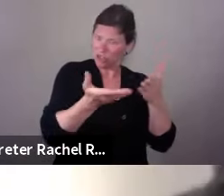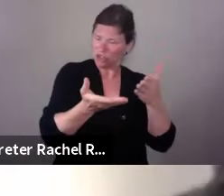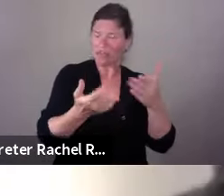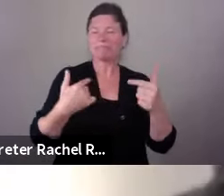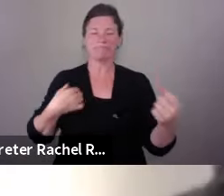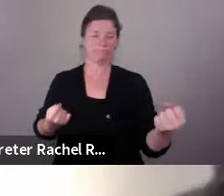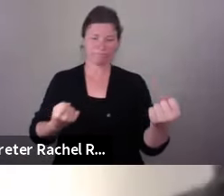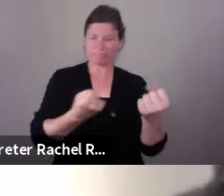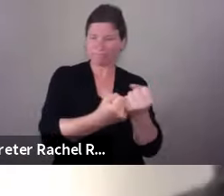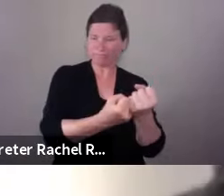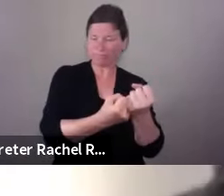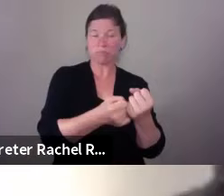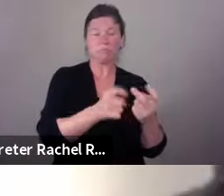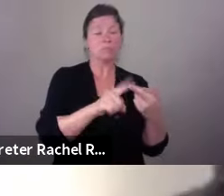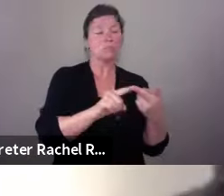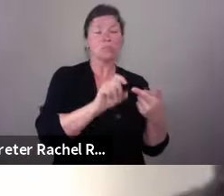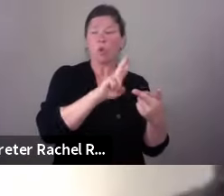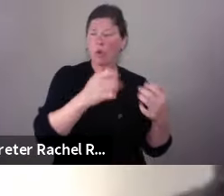their life is giving them difficulties.